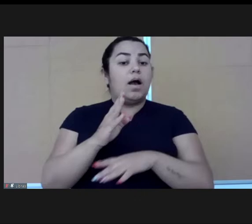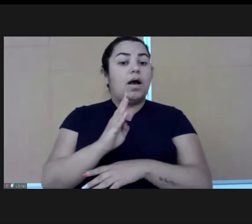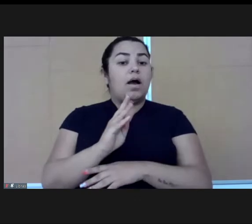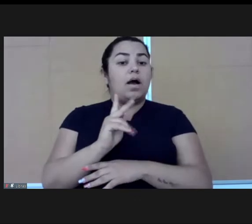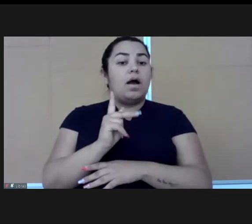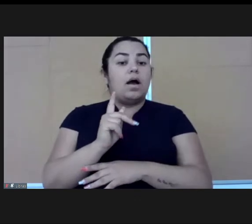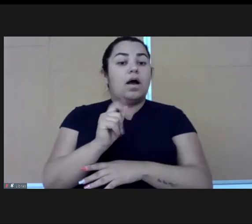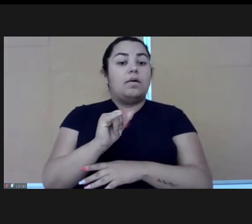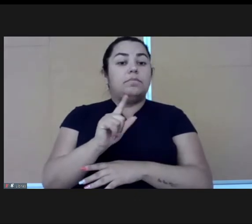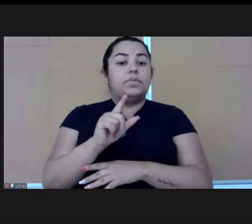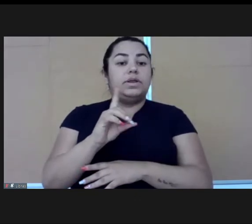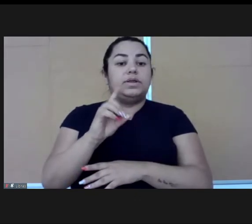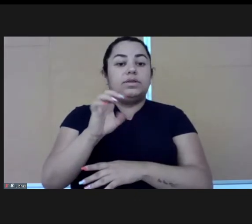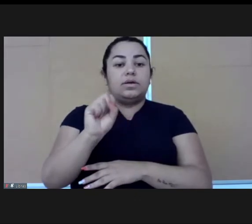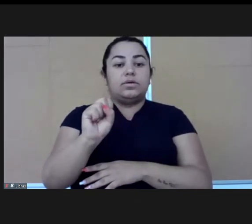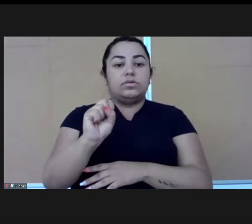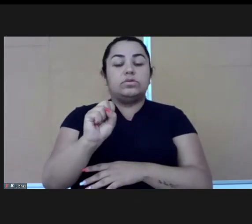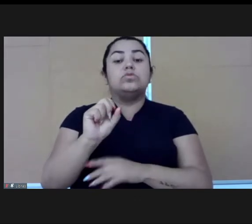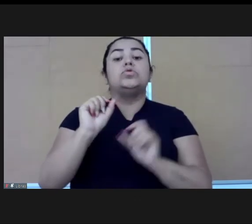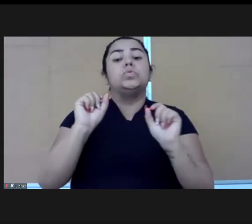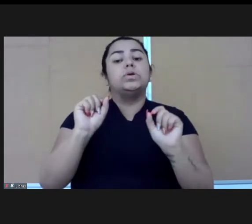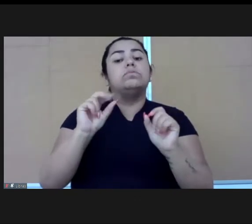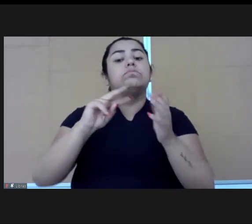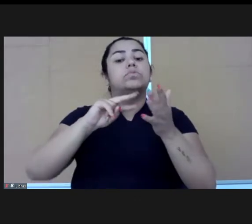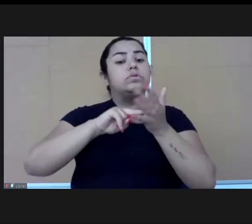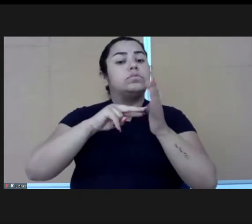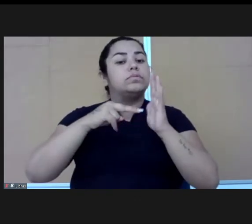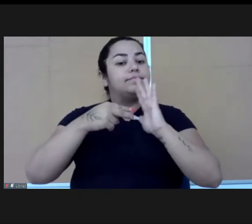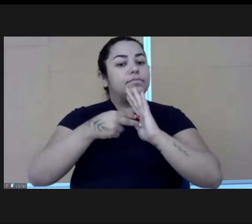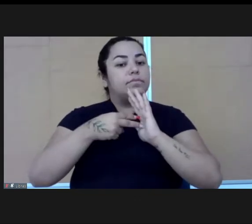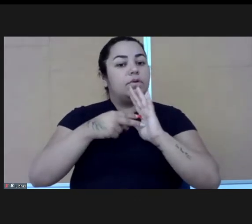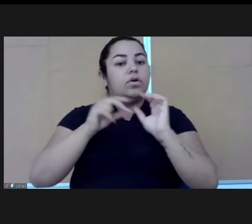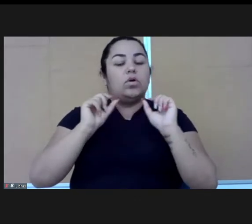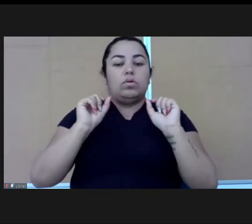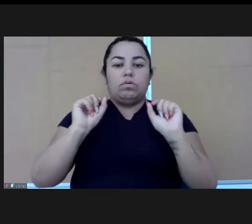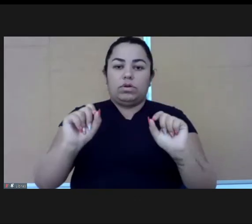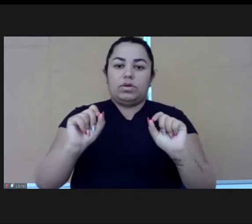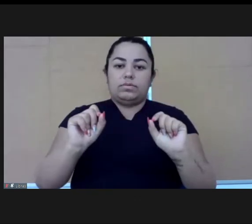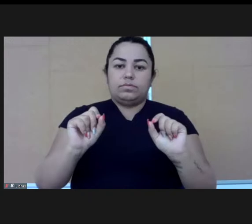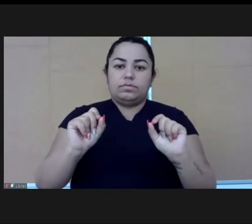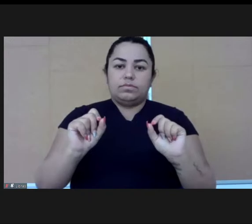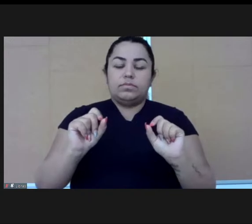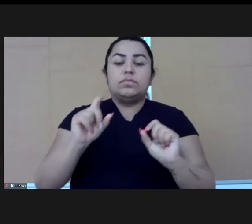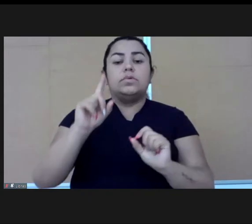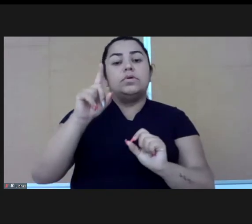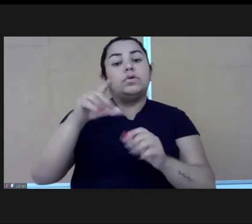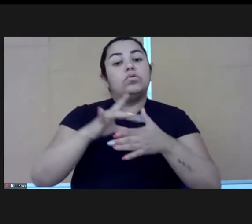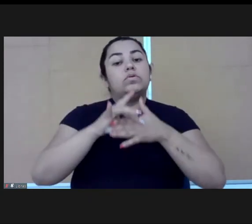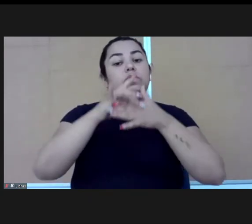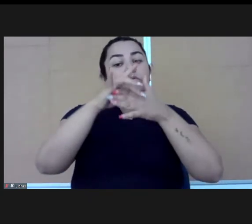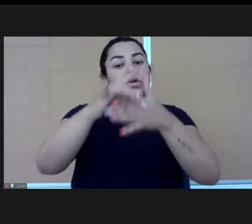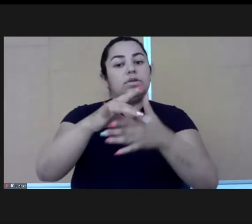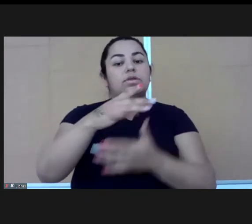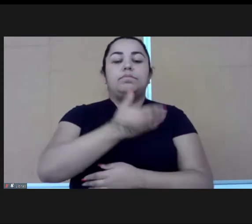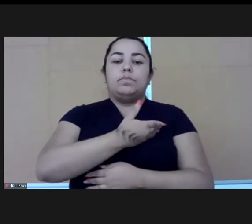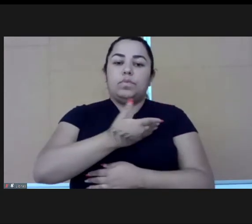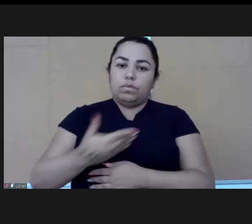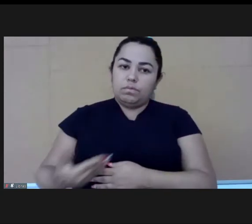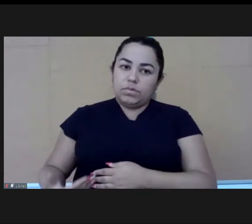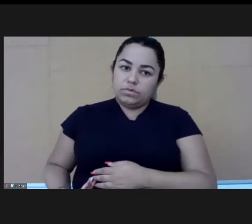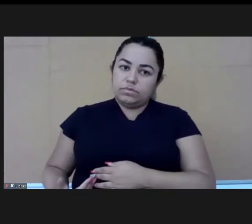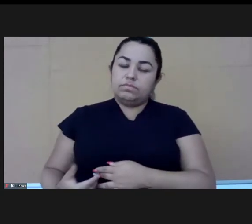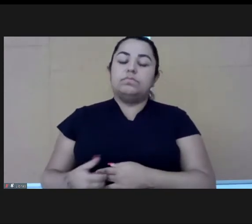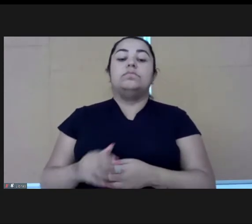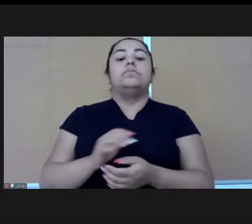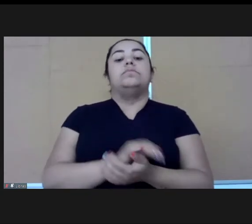trends and leadership? It really means you being a public leader, seeing yourself through the eyes of those that you